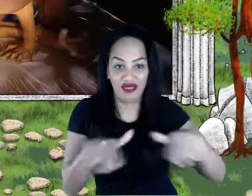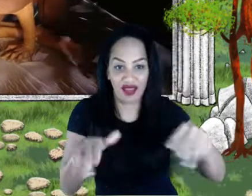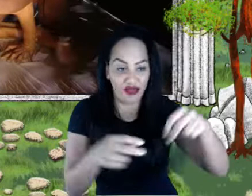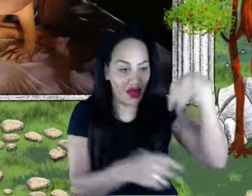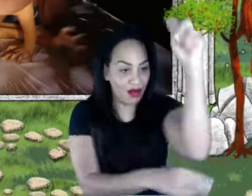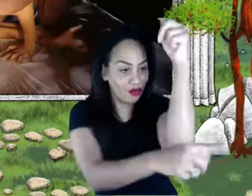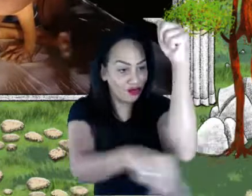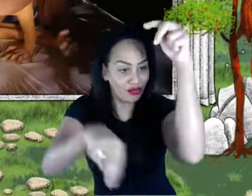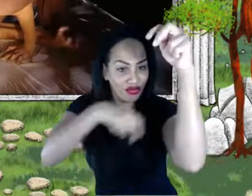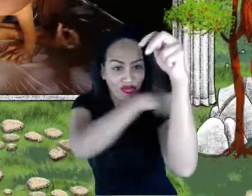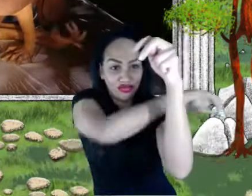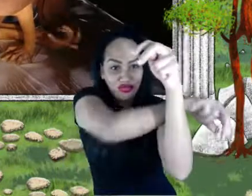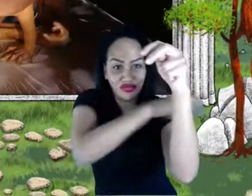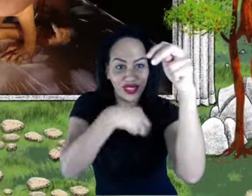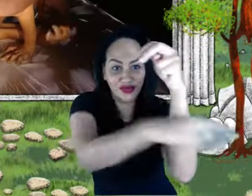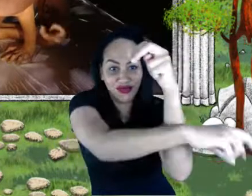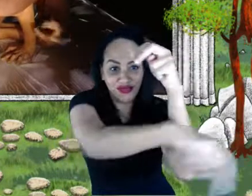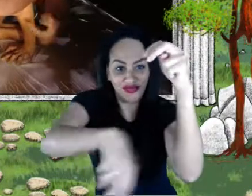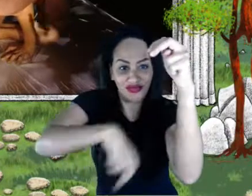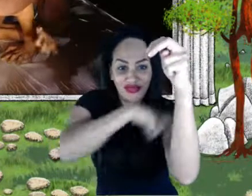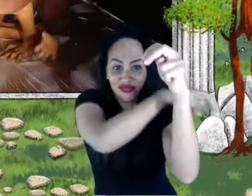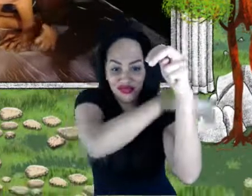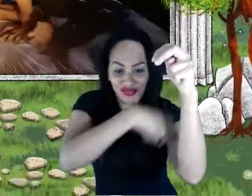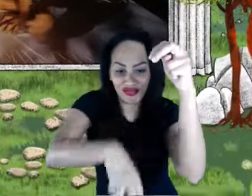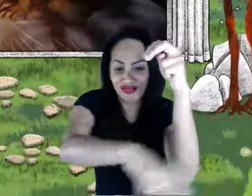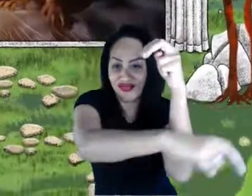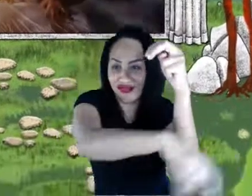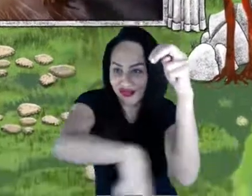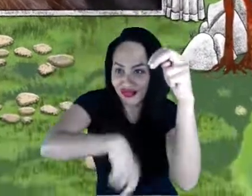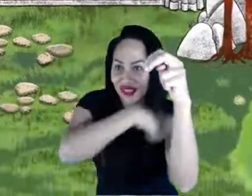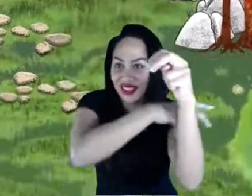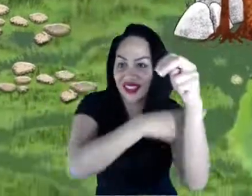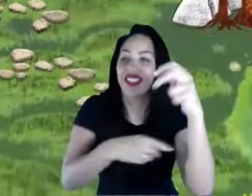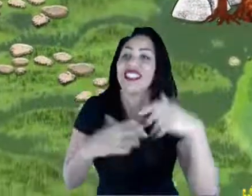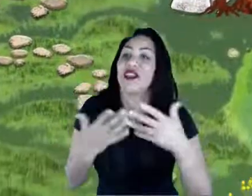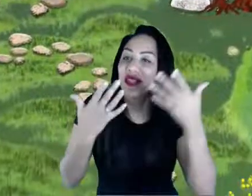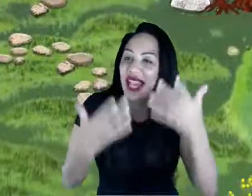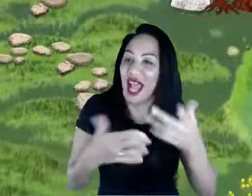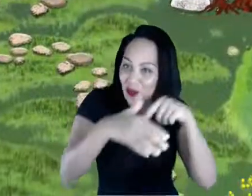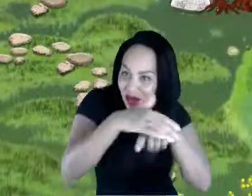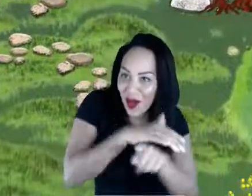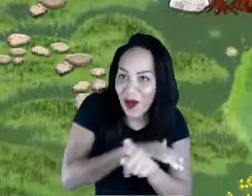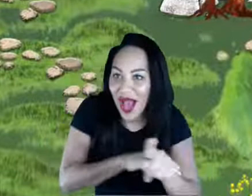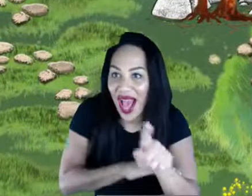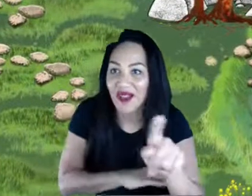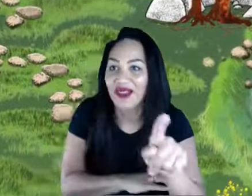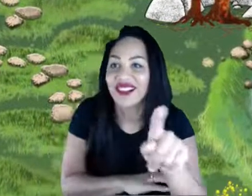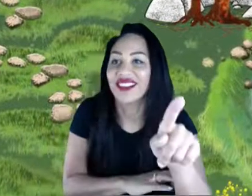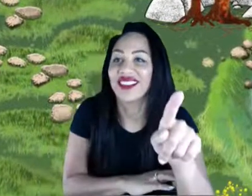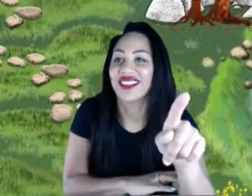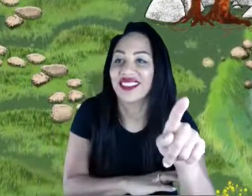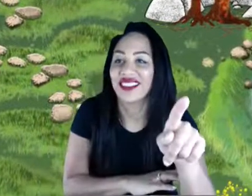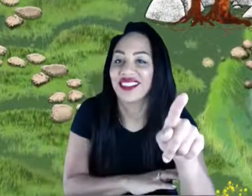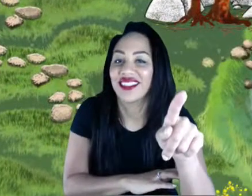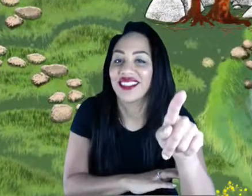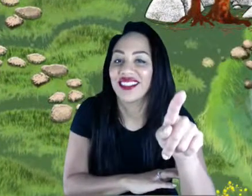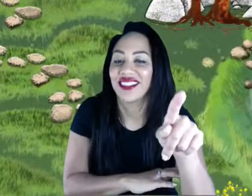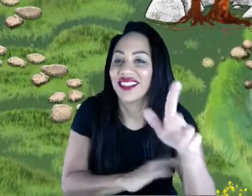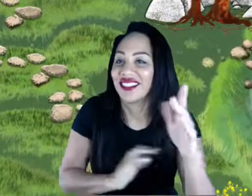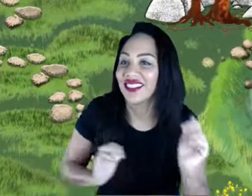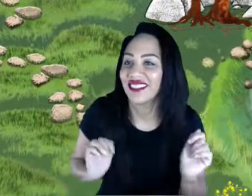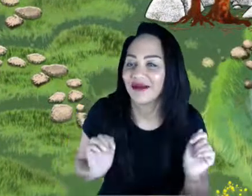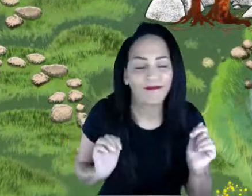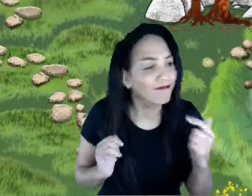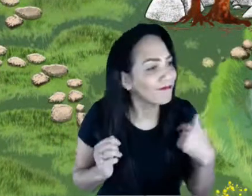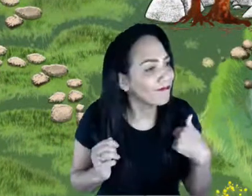So I'm going to come back out of this performance space now and ask if I've missed anything